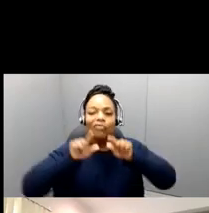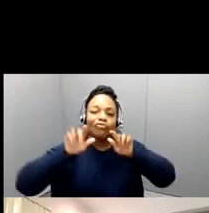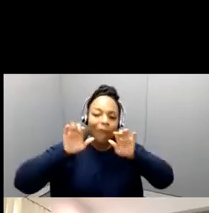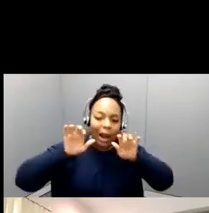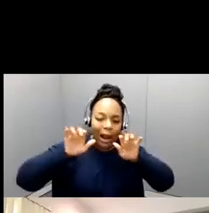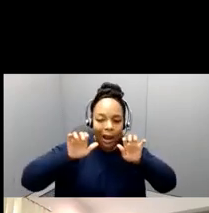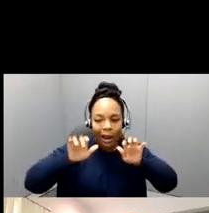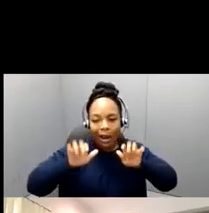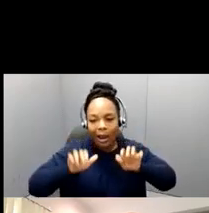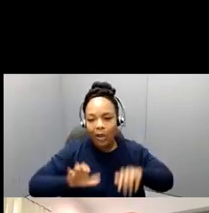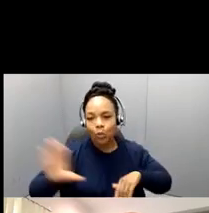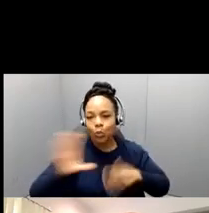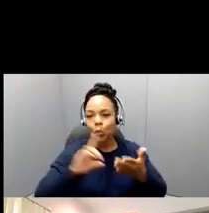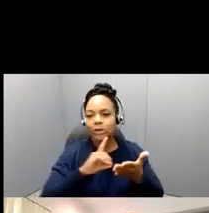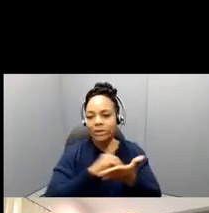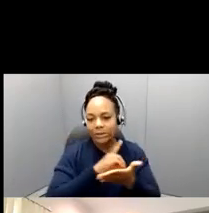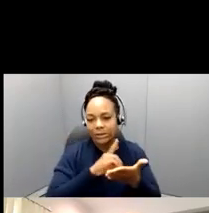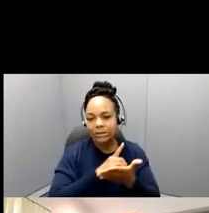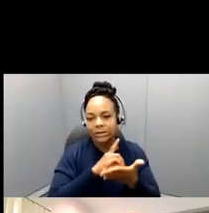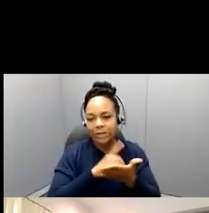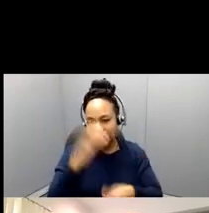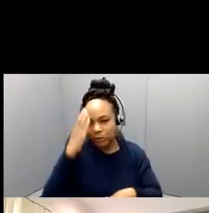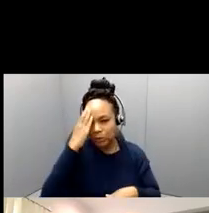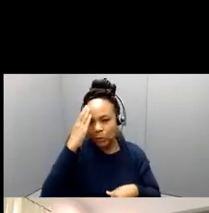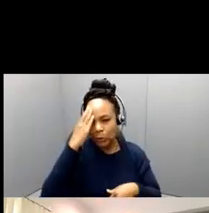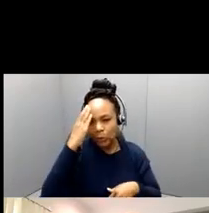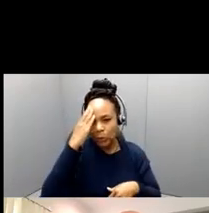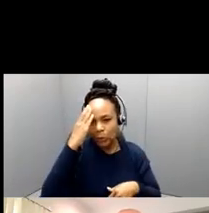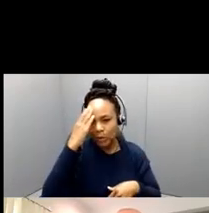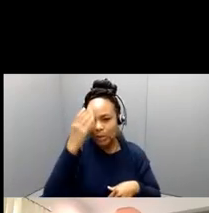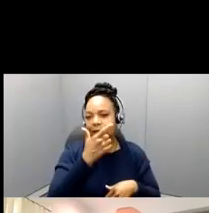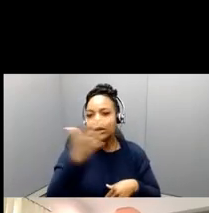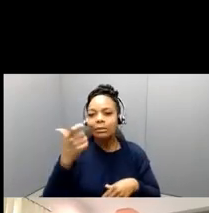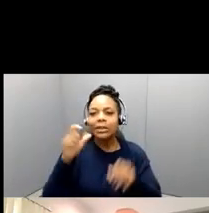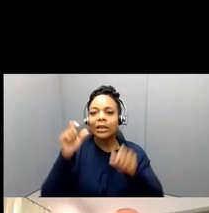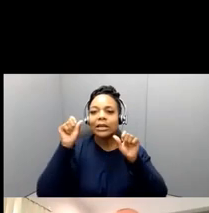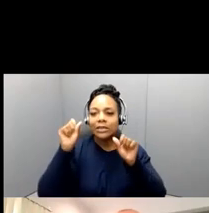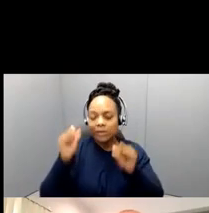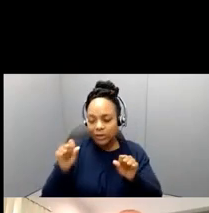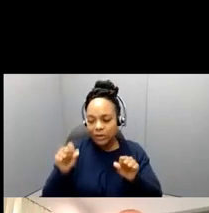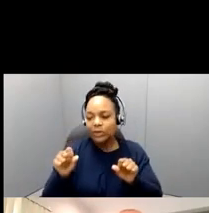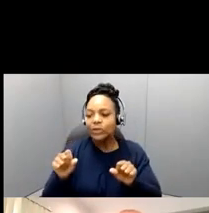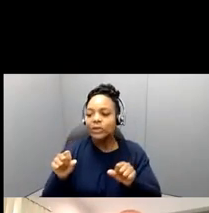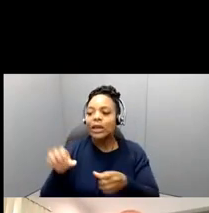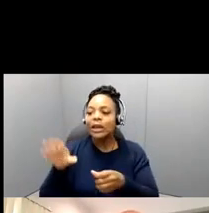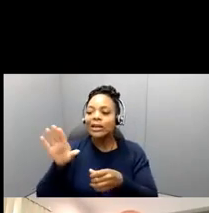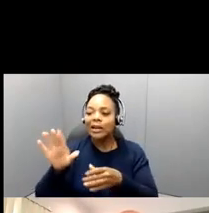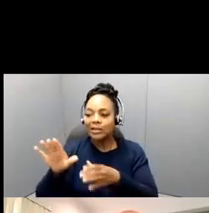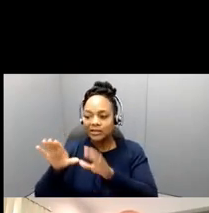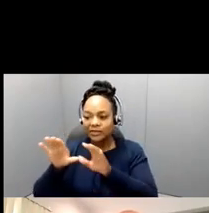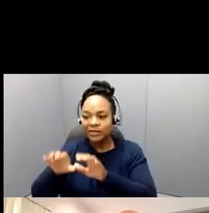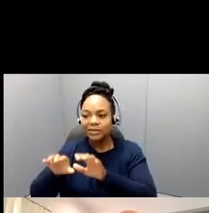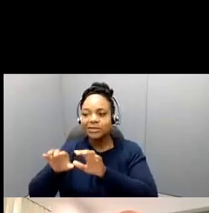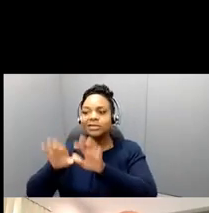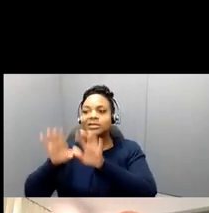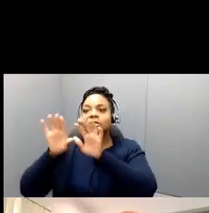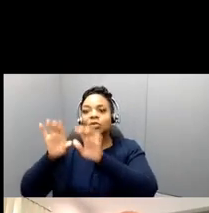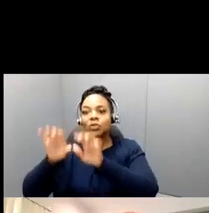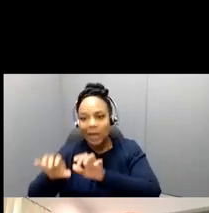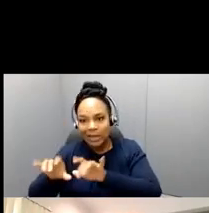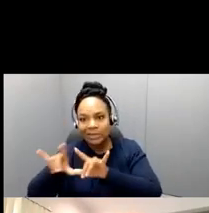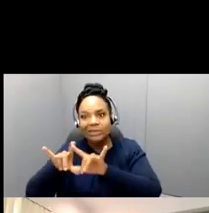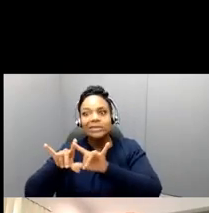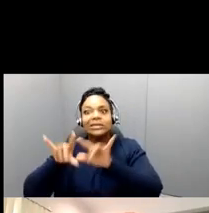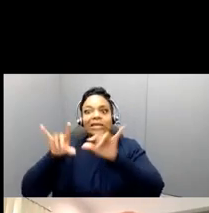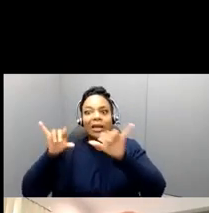students can pull away from everything and sort of burn that candle by themselves for that year, um, throughout that, that one, one